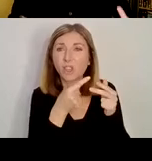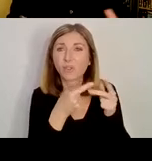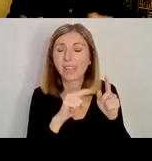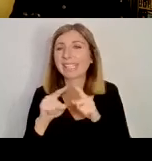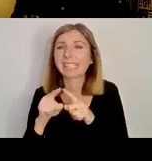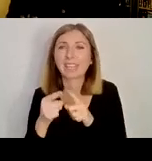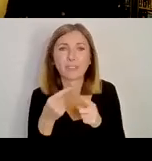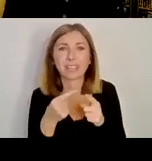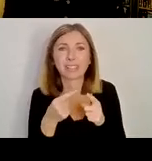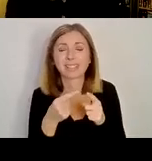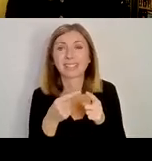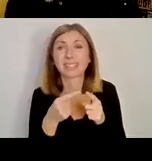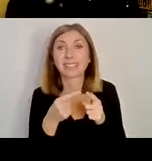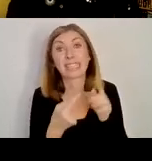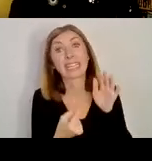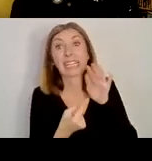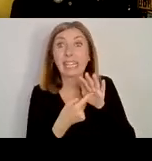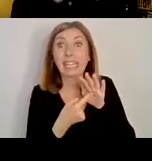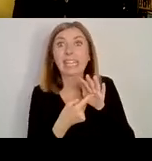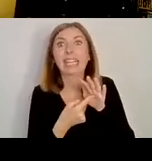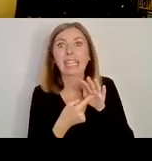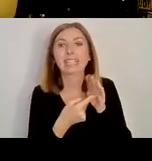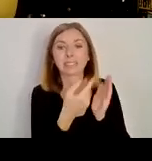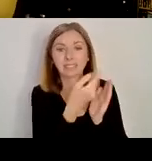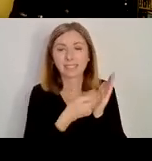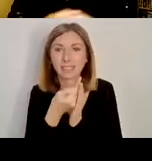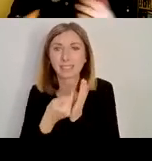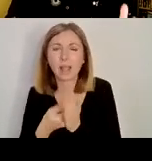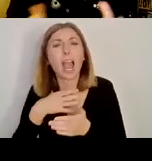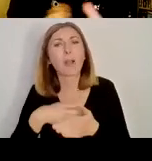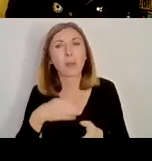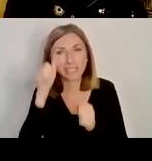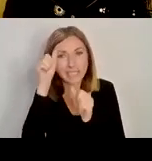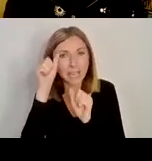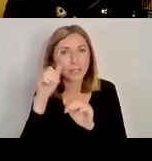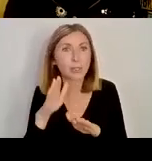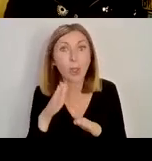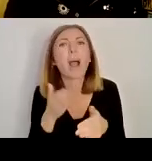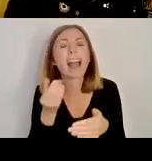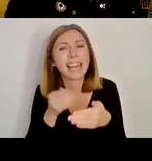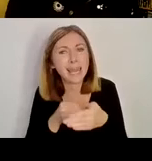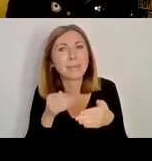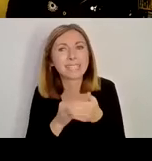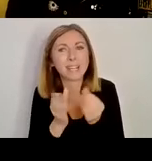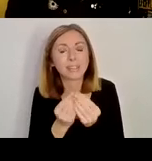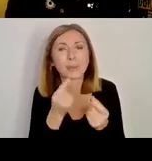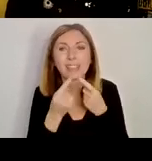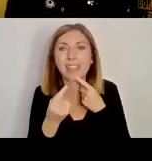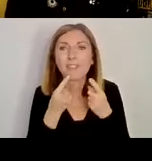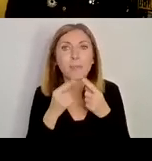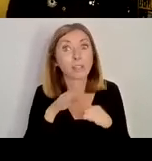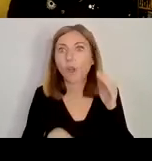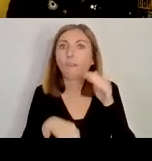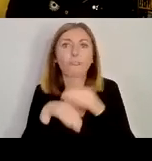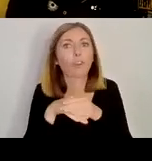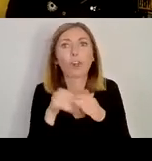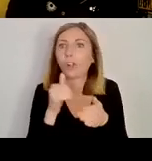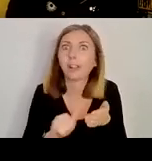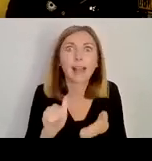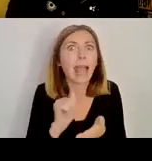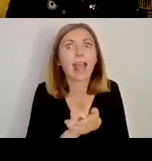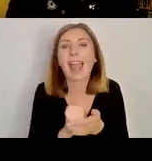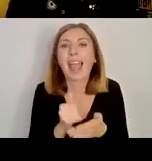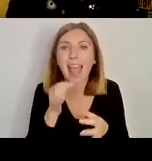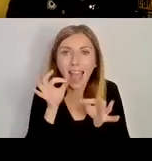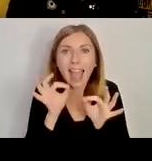about where you're getting your information from. Okay, I'm a big believer in maps and showing distribution that can